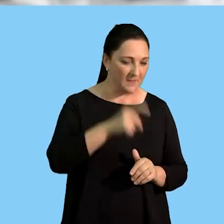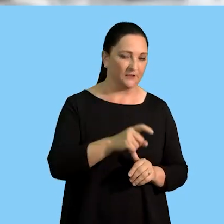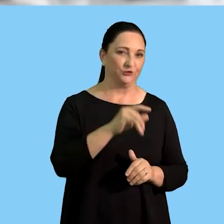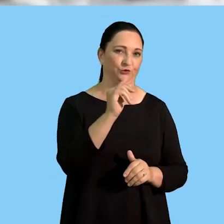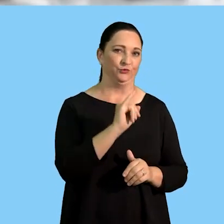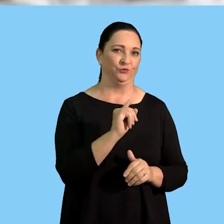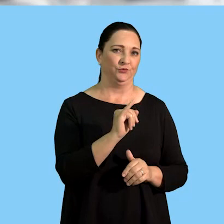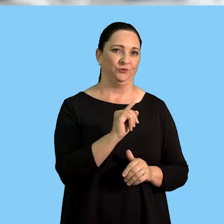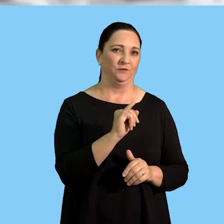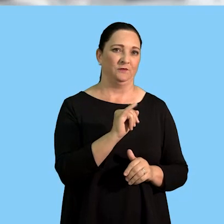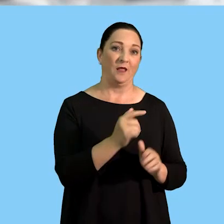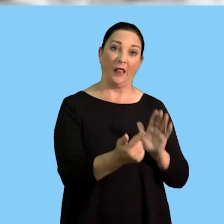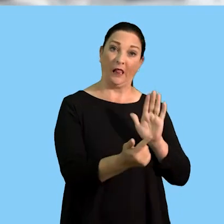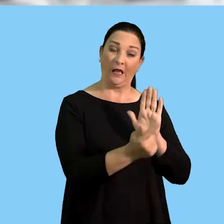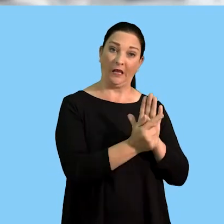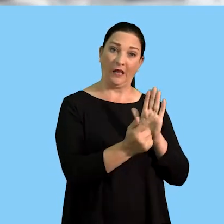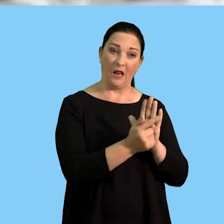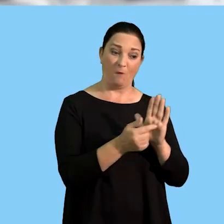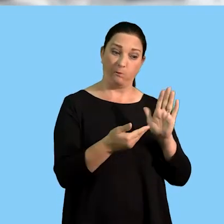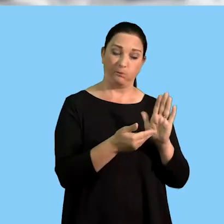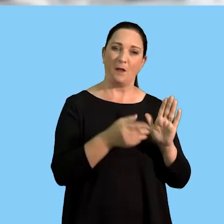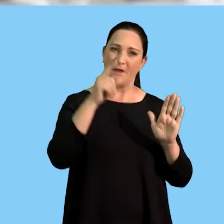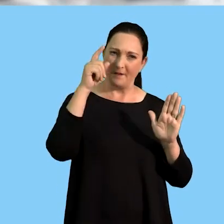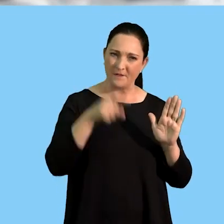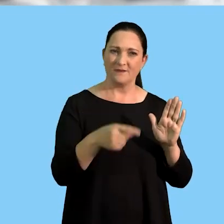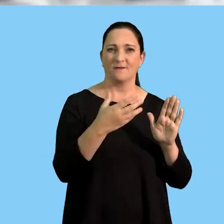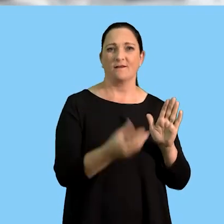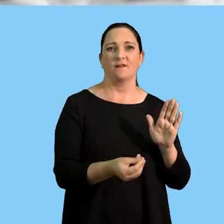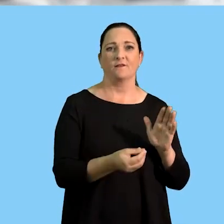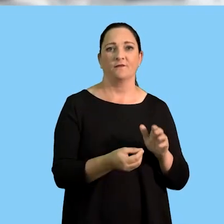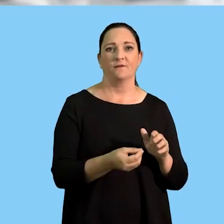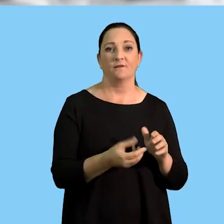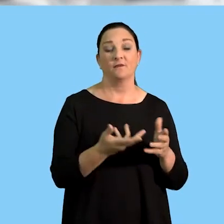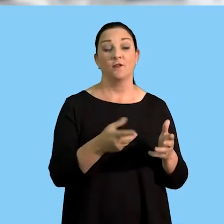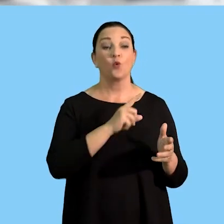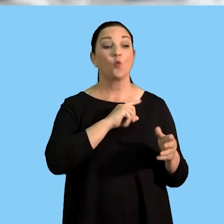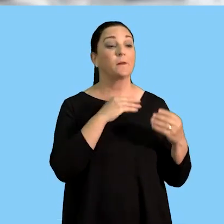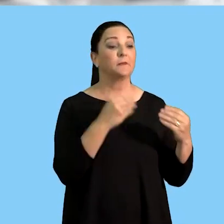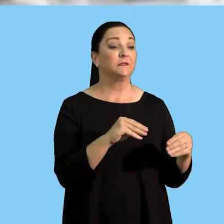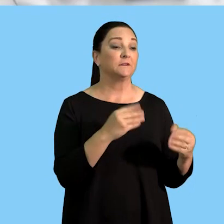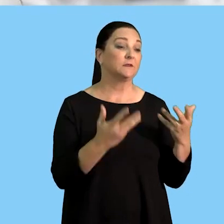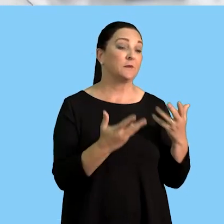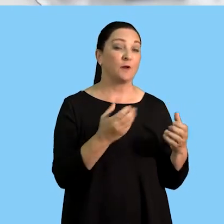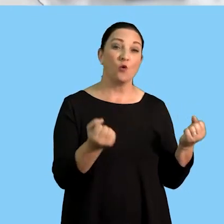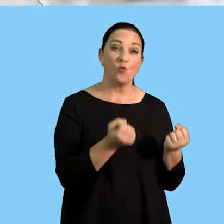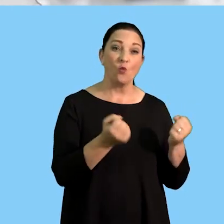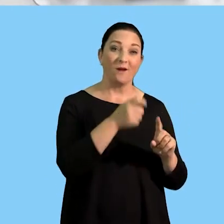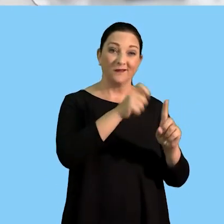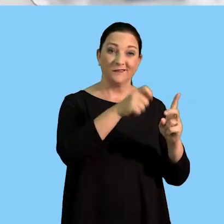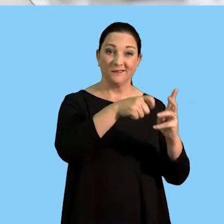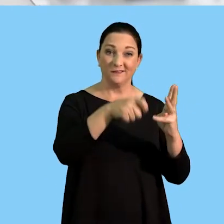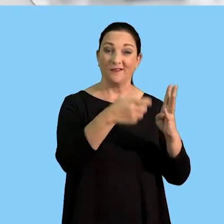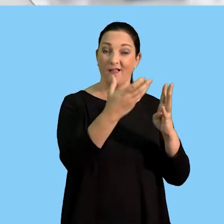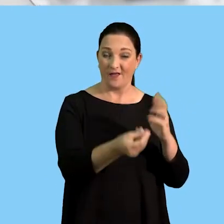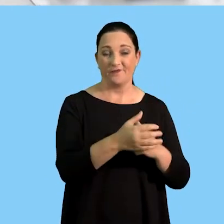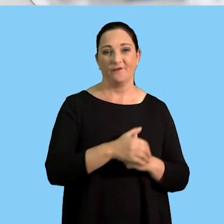it is legal it is a legal obligation for a business to have one because a business has workers who might need such an insurance